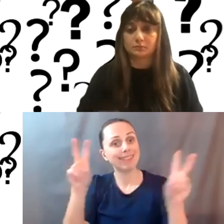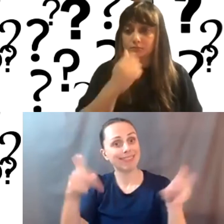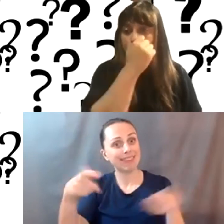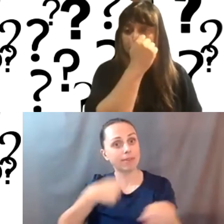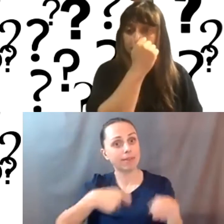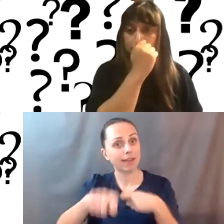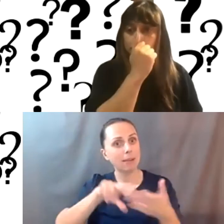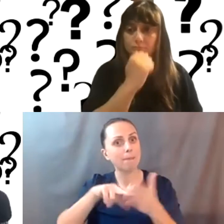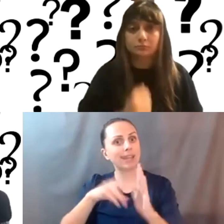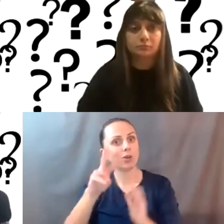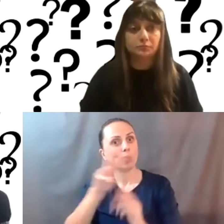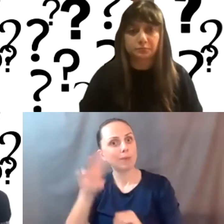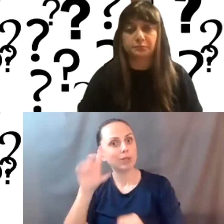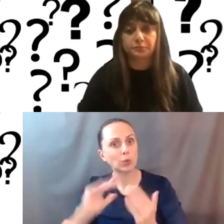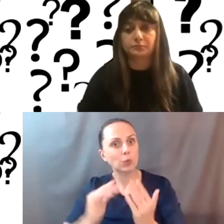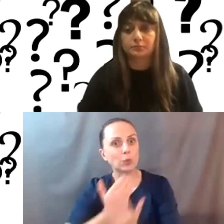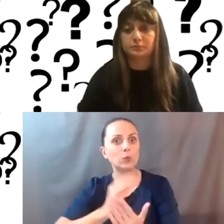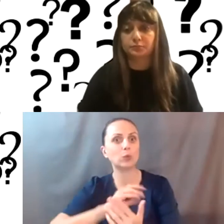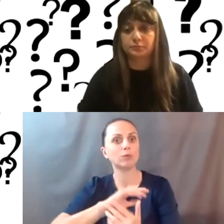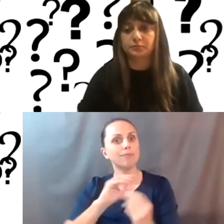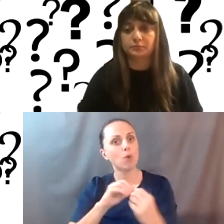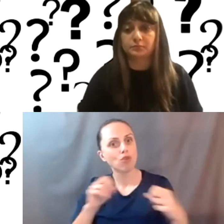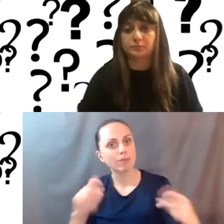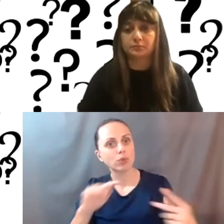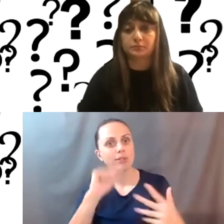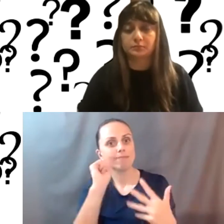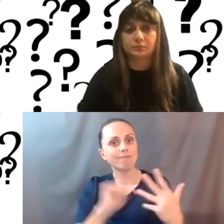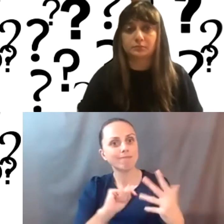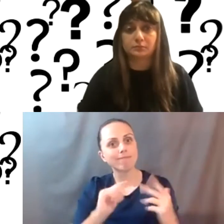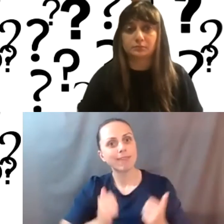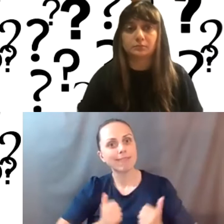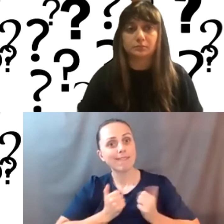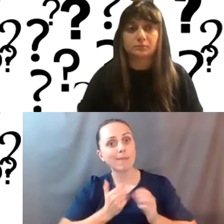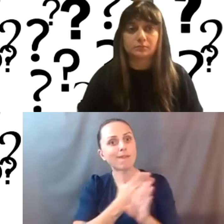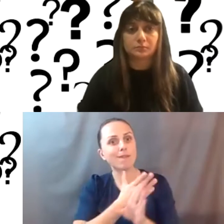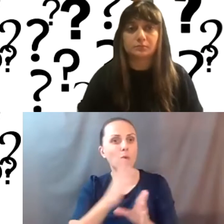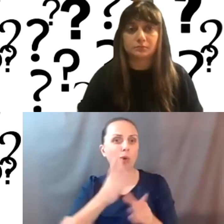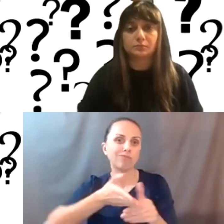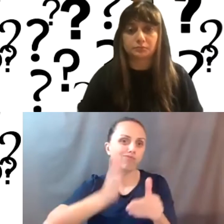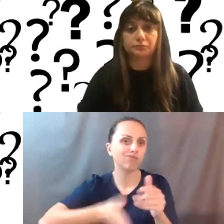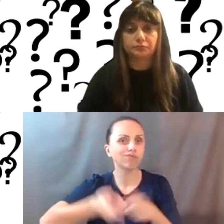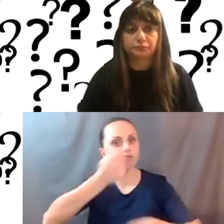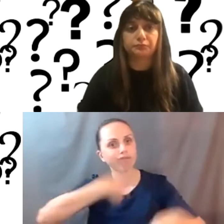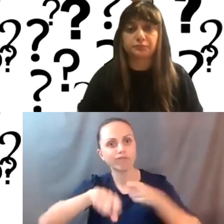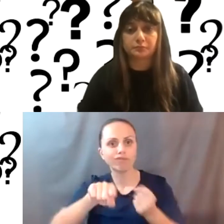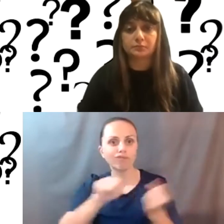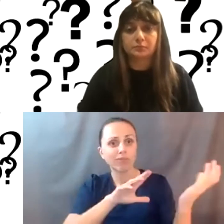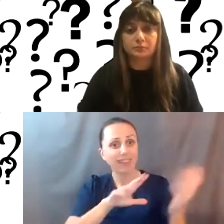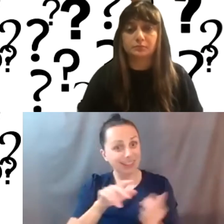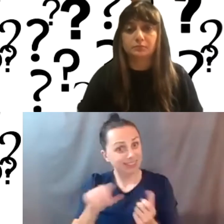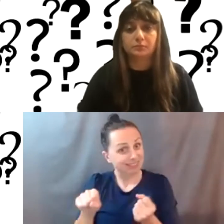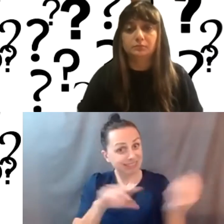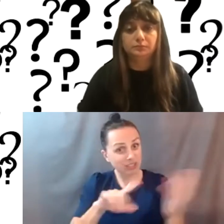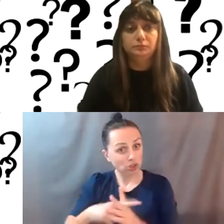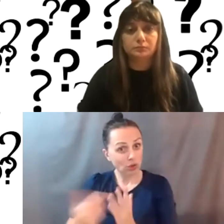your website, you know, a little bit more, um, you know, opportunity, uh, to live before you redo it completely because redoing completely usually